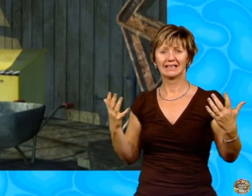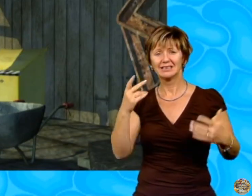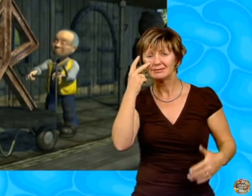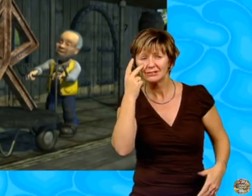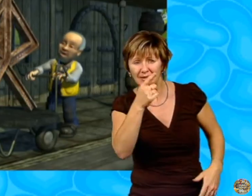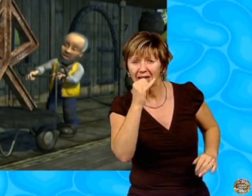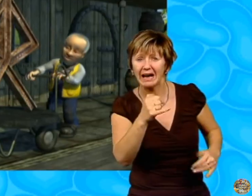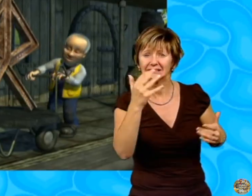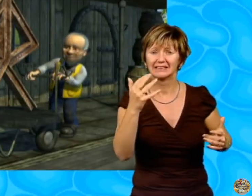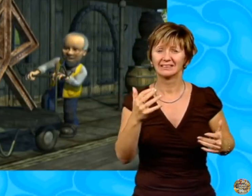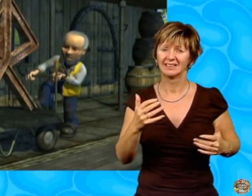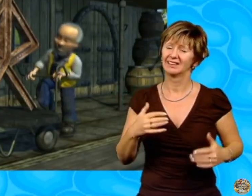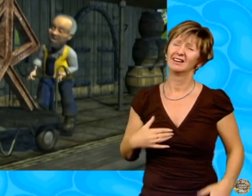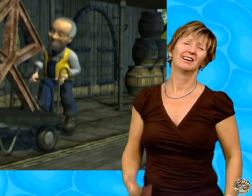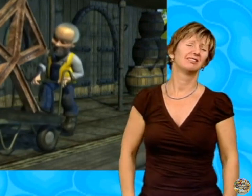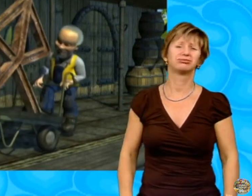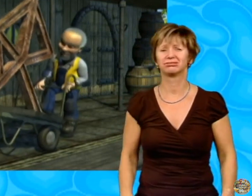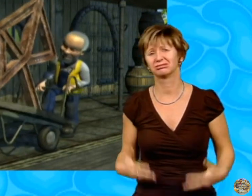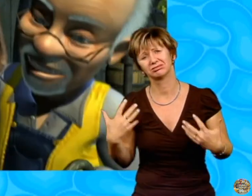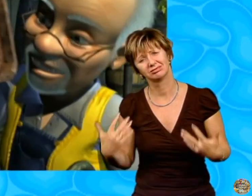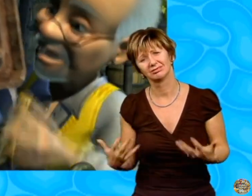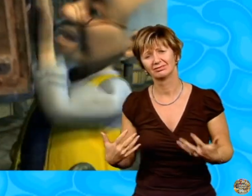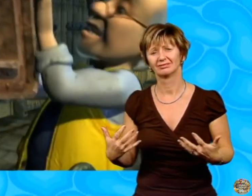Rails? Oh, I've had worse.